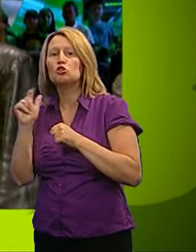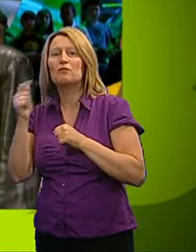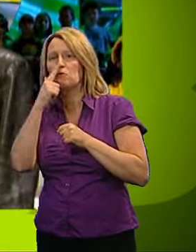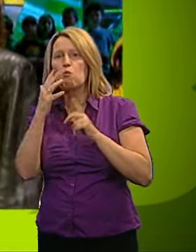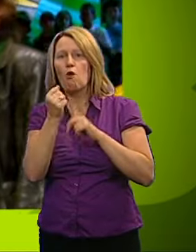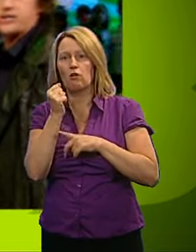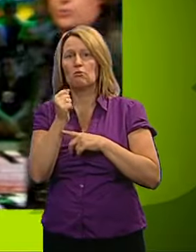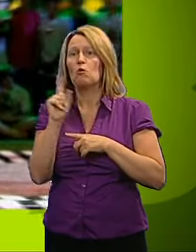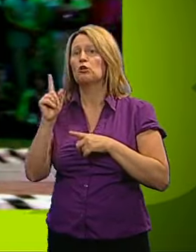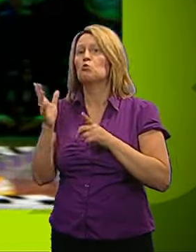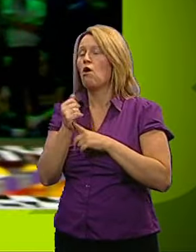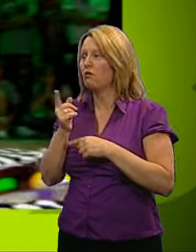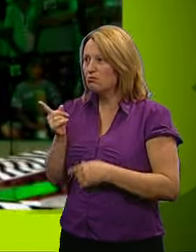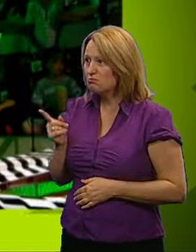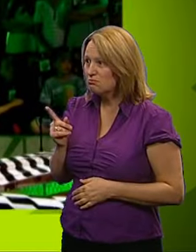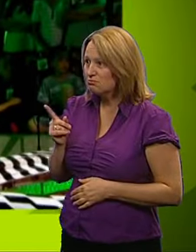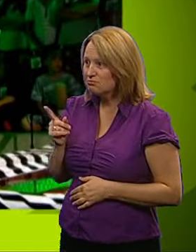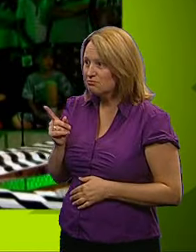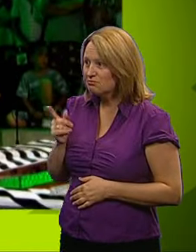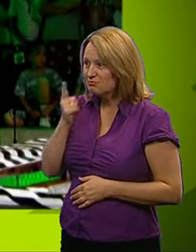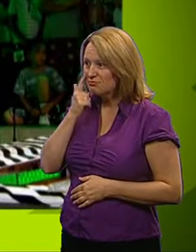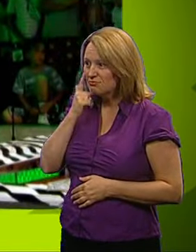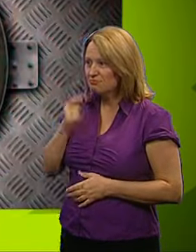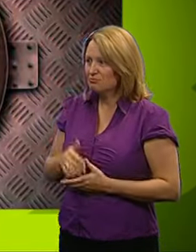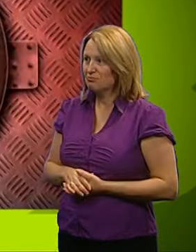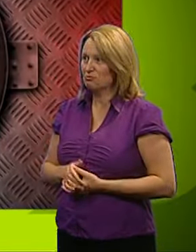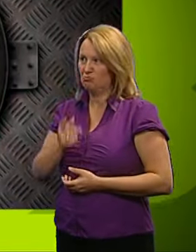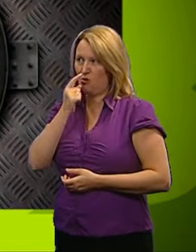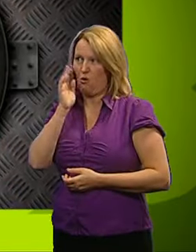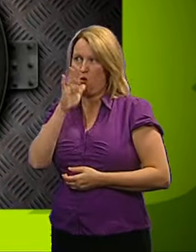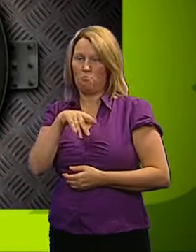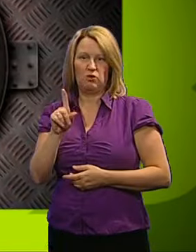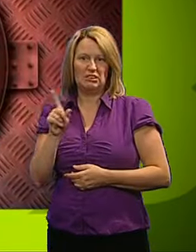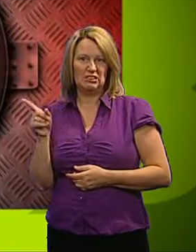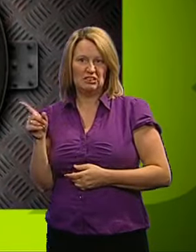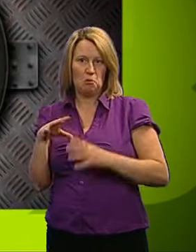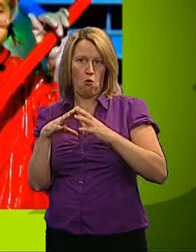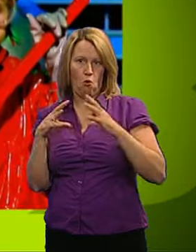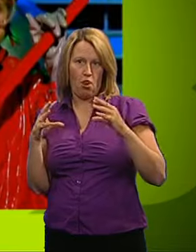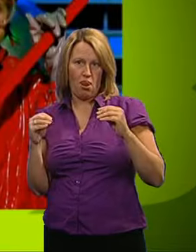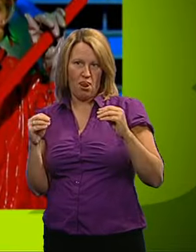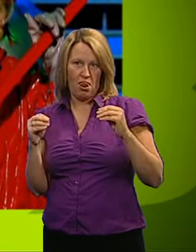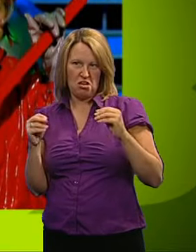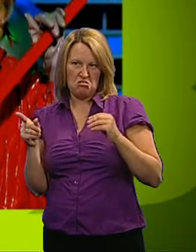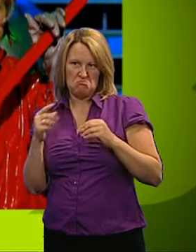you would have won. Had you won. Each of you would have been taking home transforming ball for each of them.